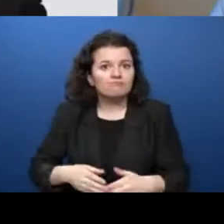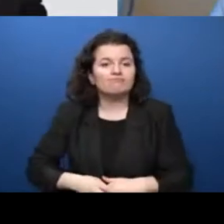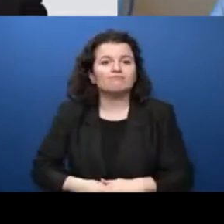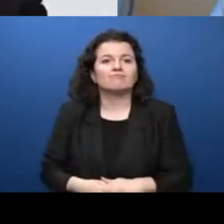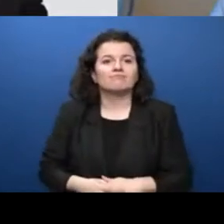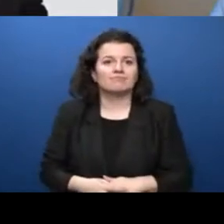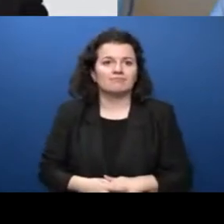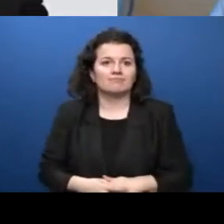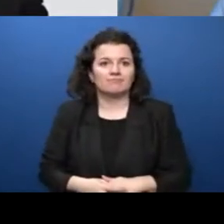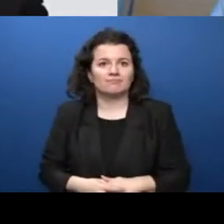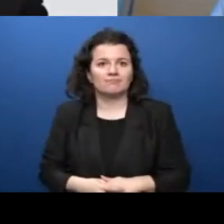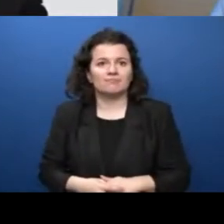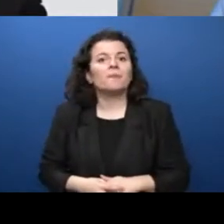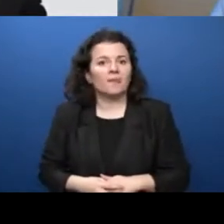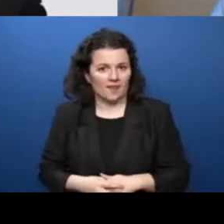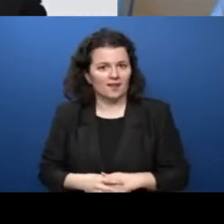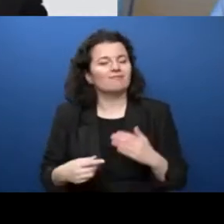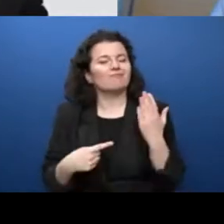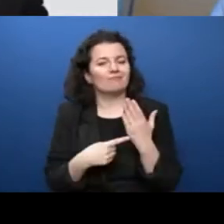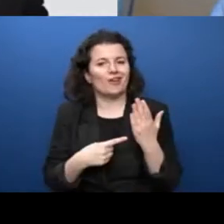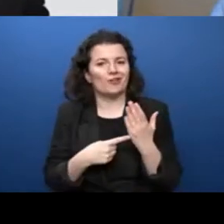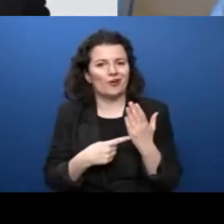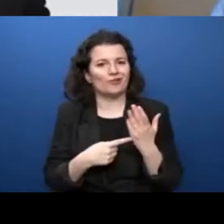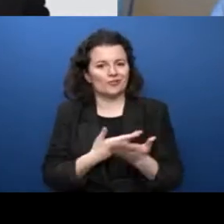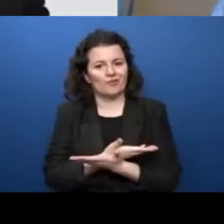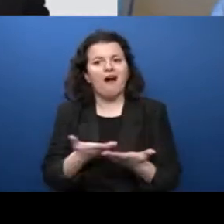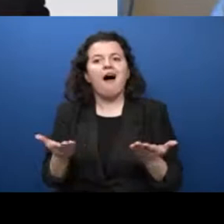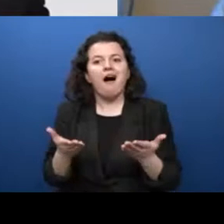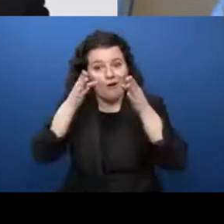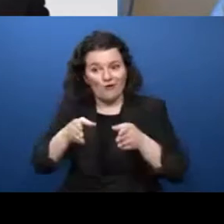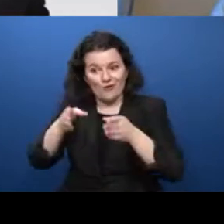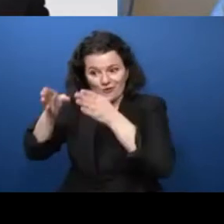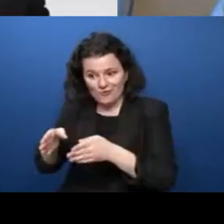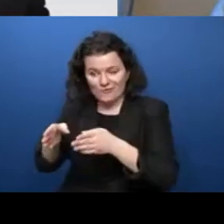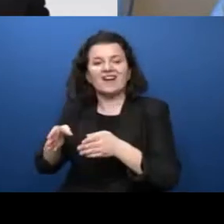Muchas gracias. We're going to build technologies which are going to have a much more human focus. Thank you very much.